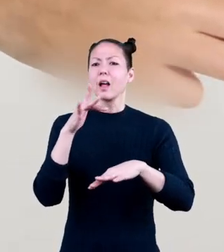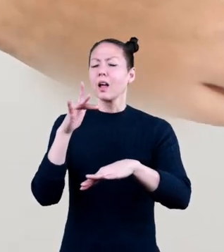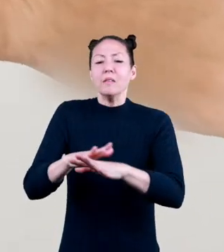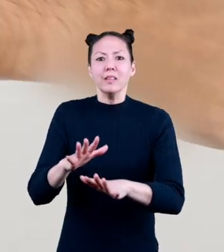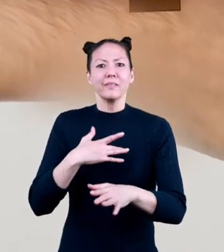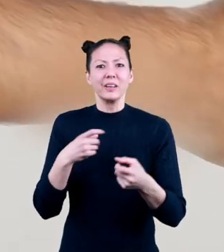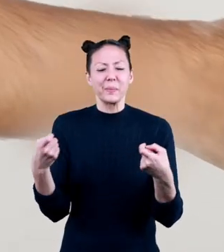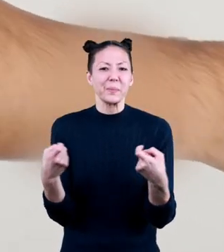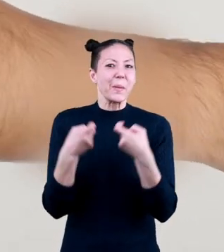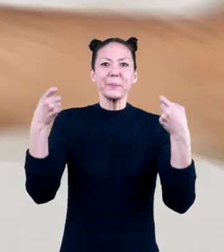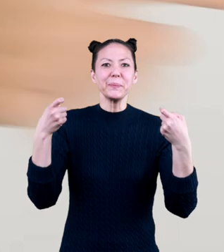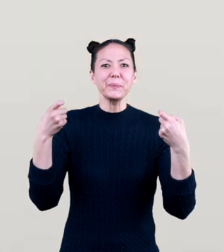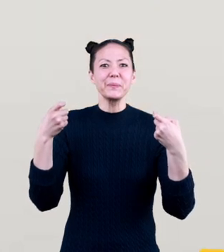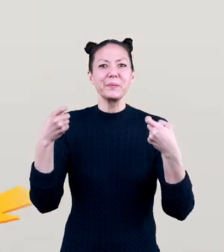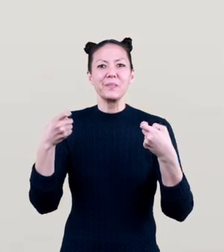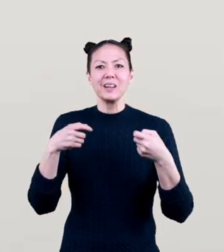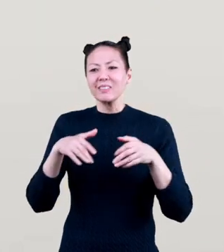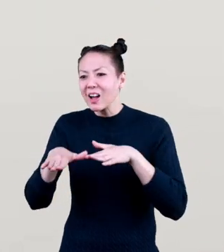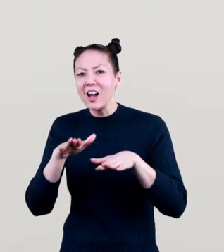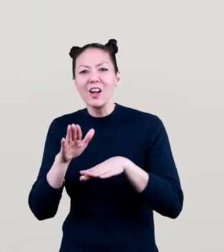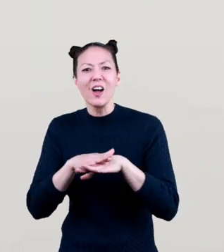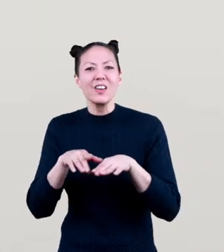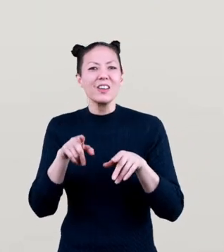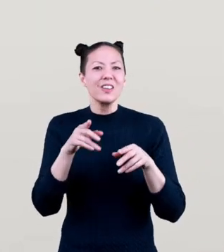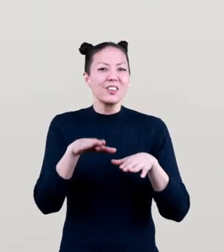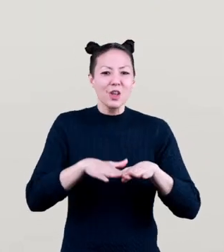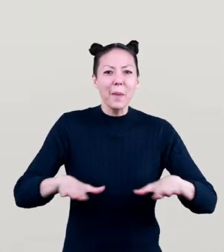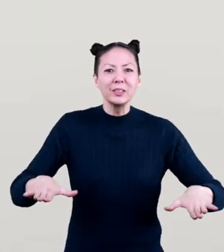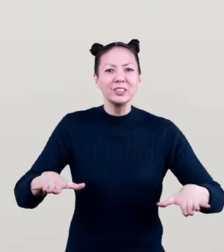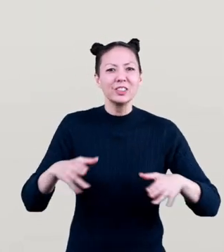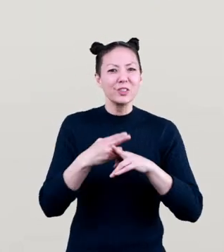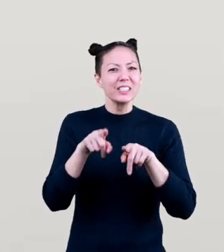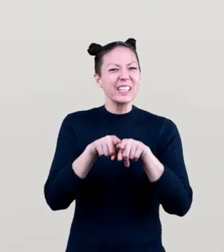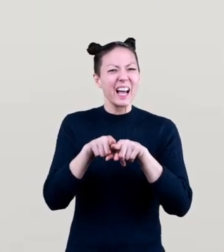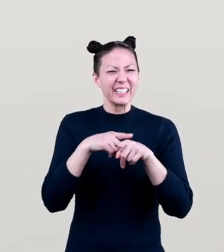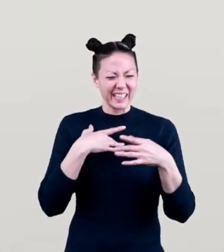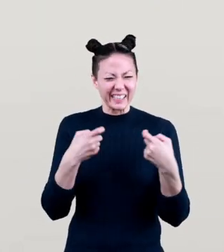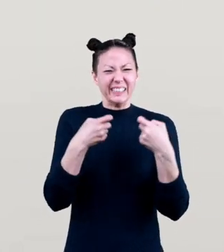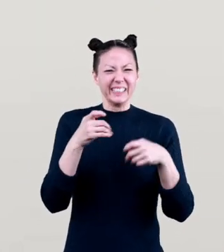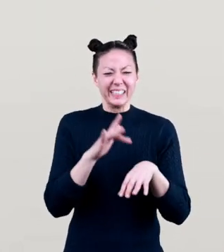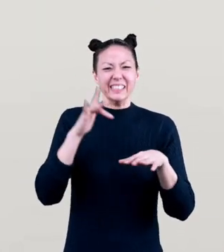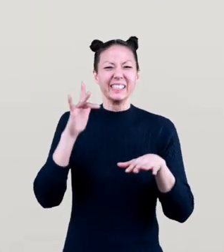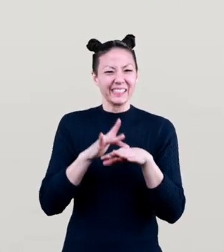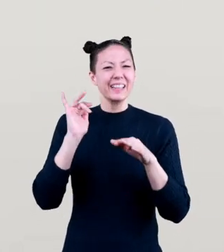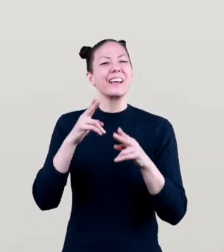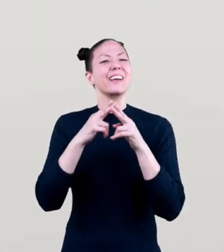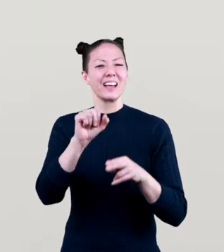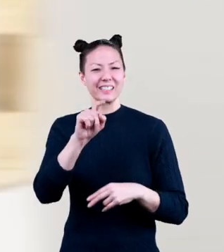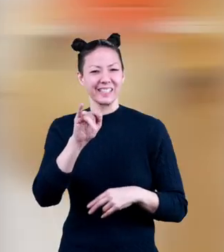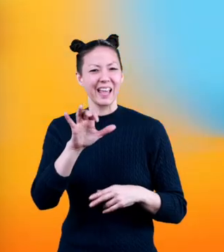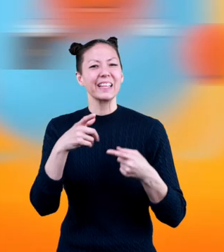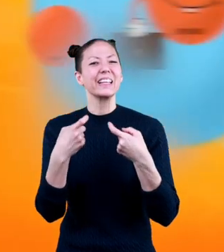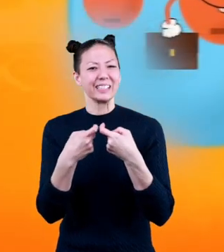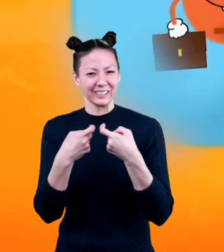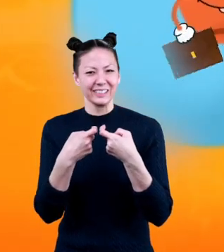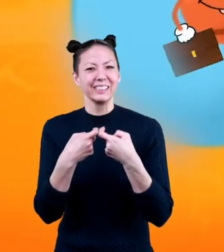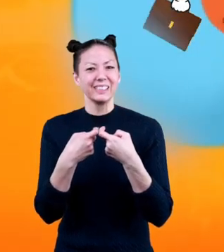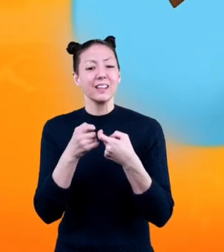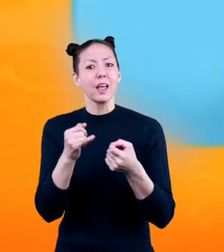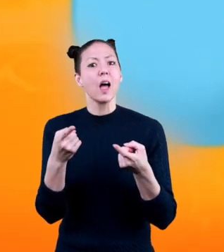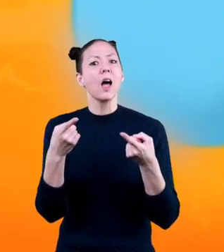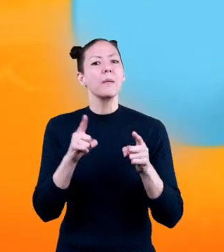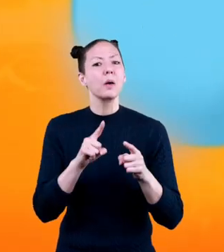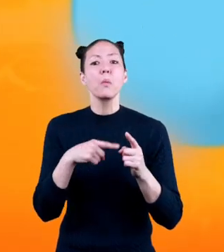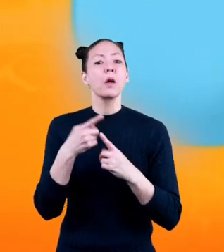touched a doorknob after walking in socks across the carpet? That's static electricity. It